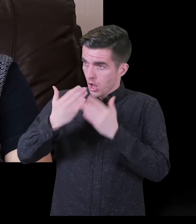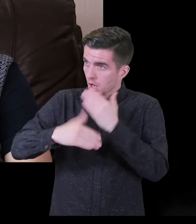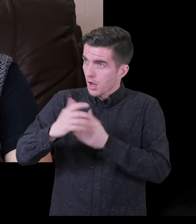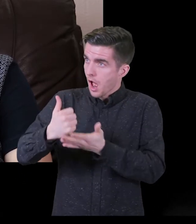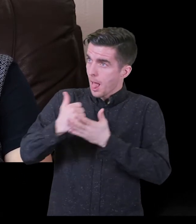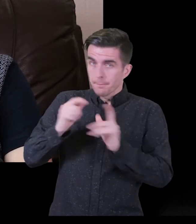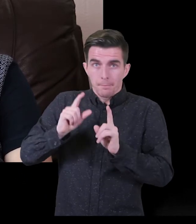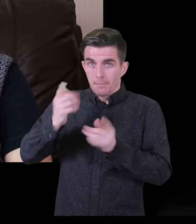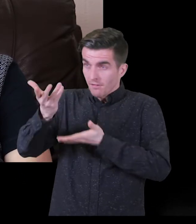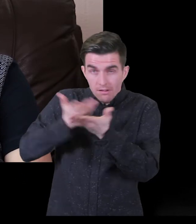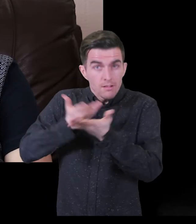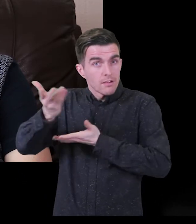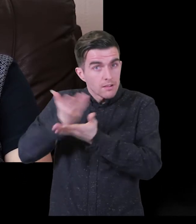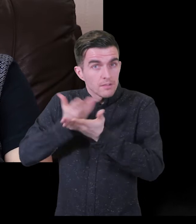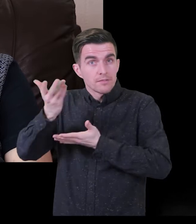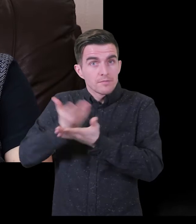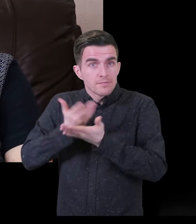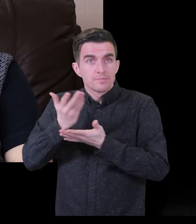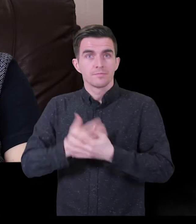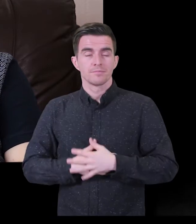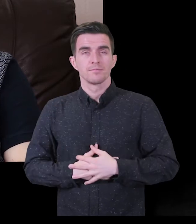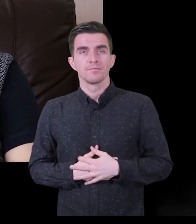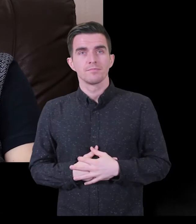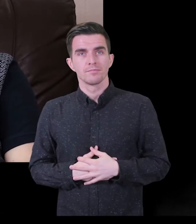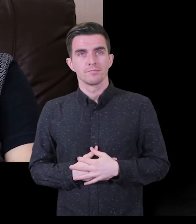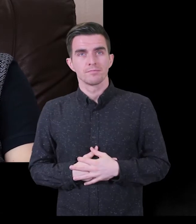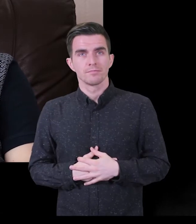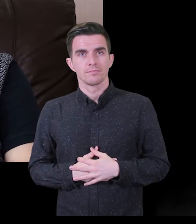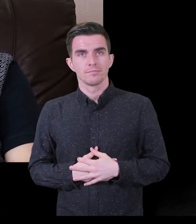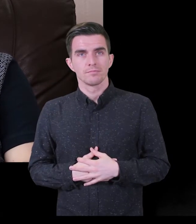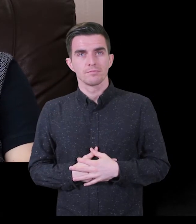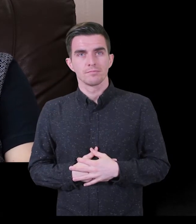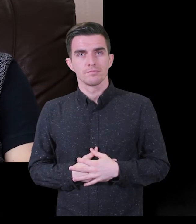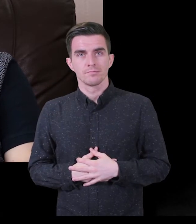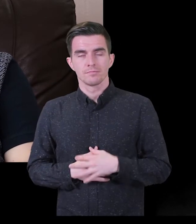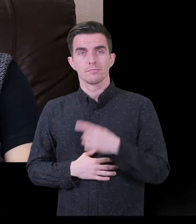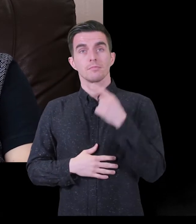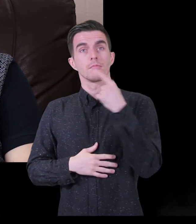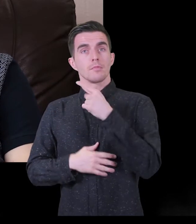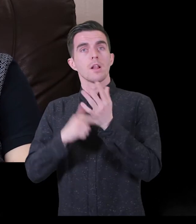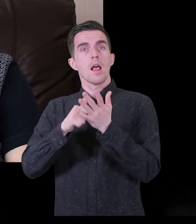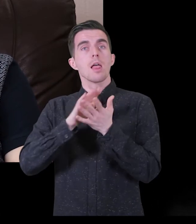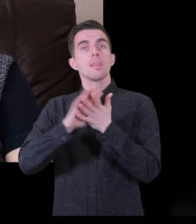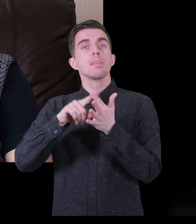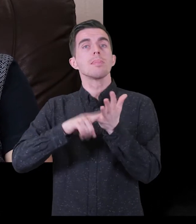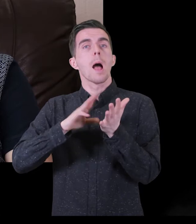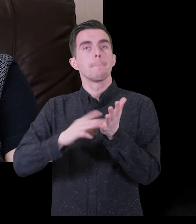about everything that had gone wrong for me and what could be done to help me.